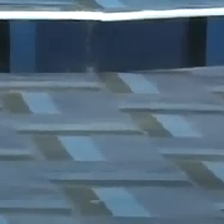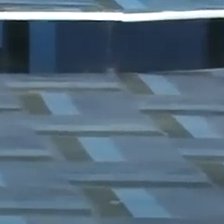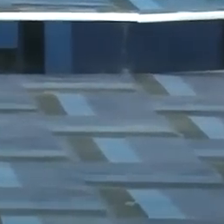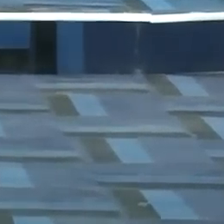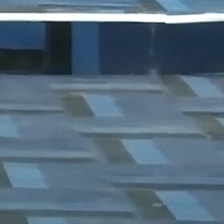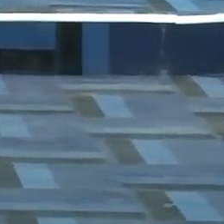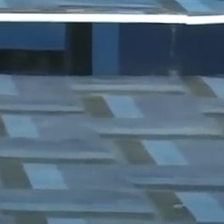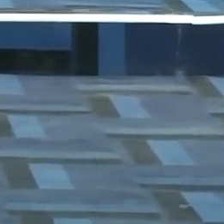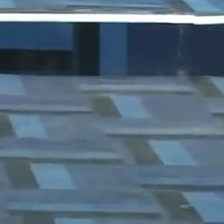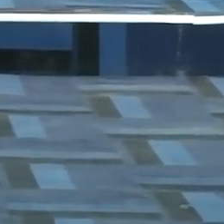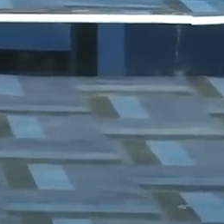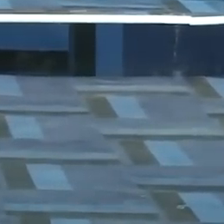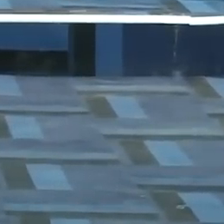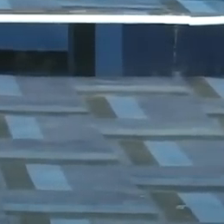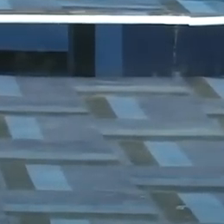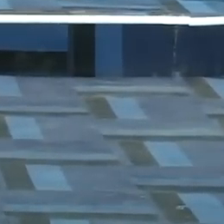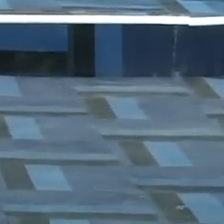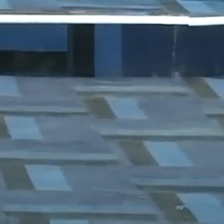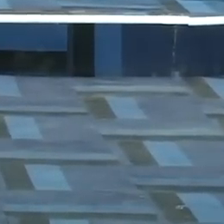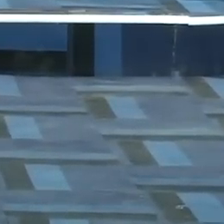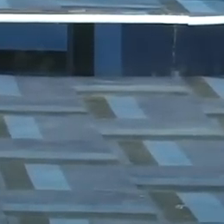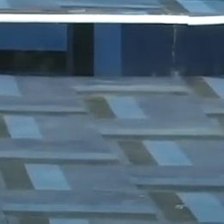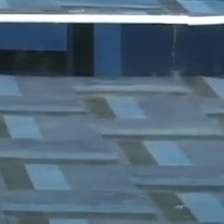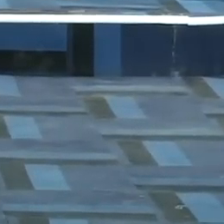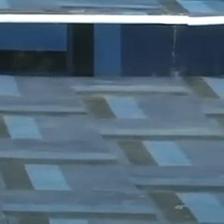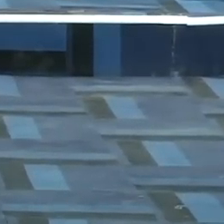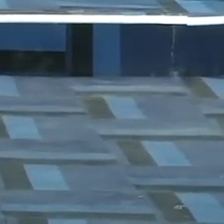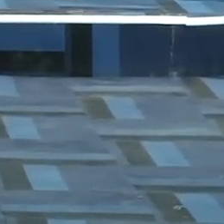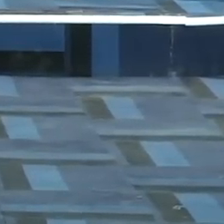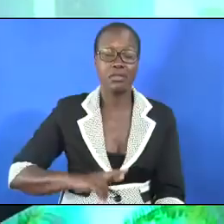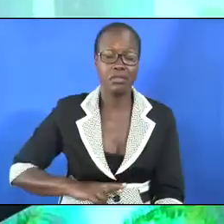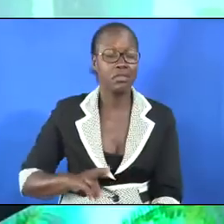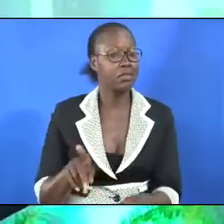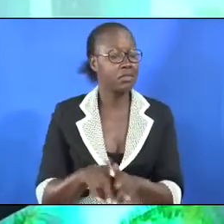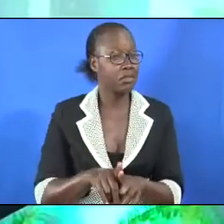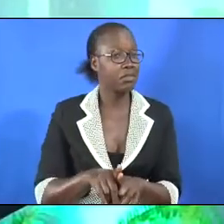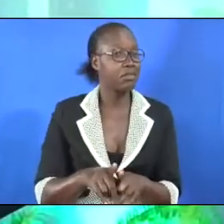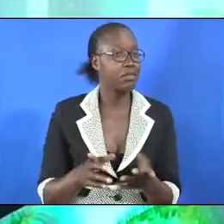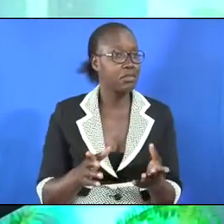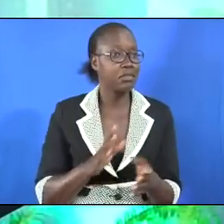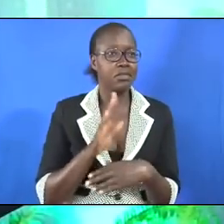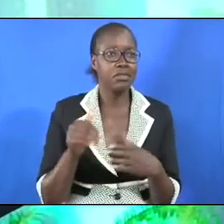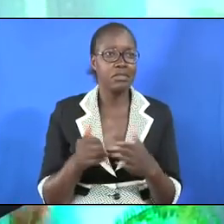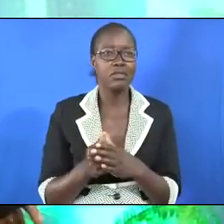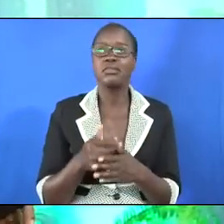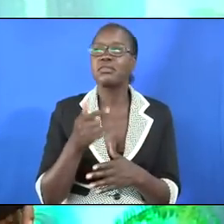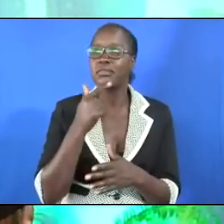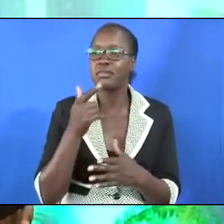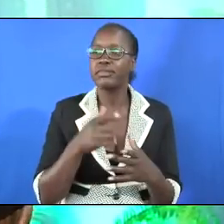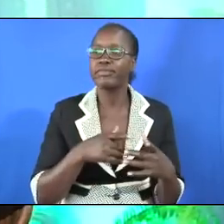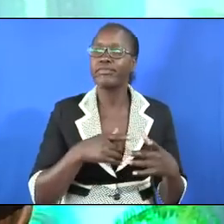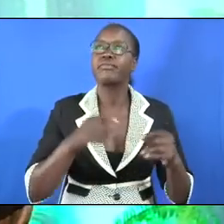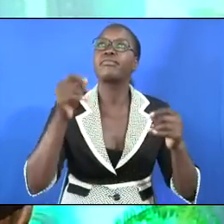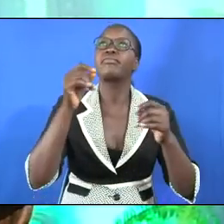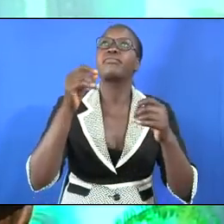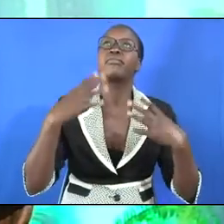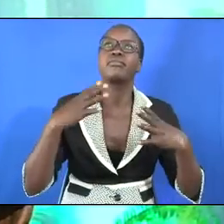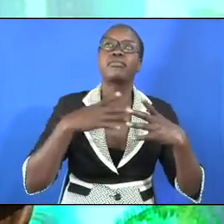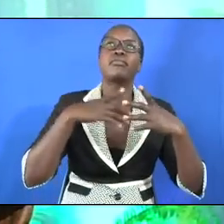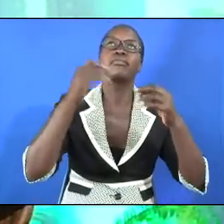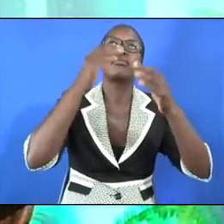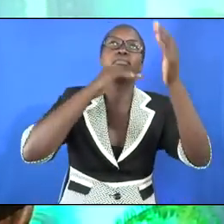many denominations and many religions and all of us claim we are preparing people to go to heaven